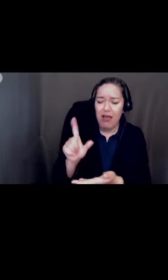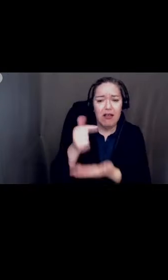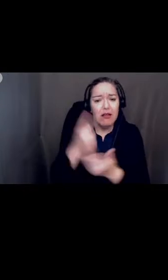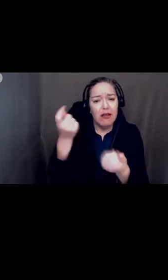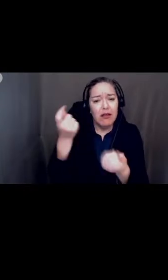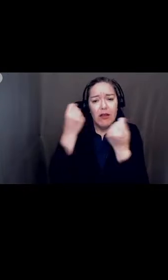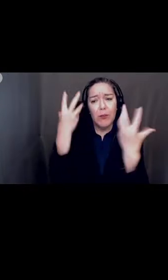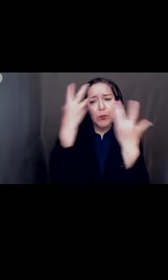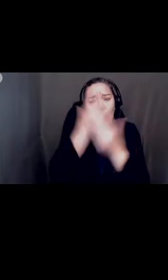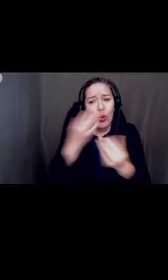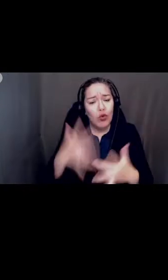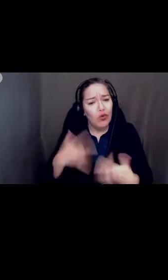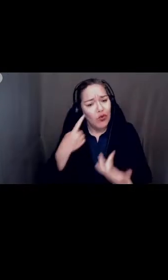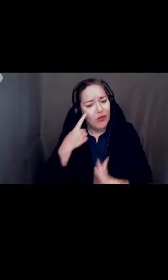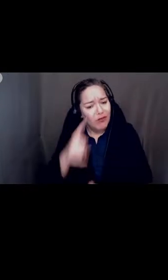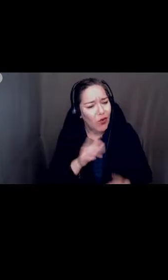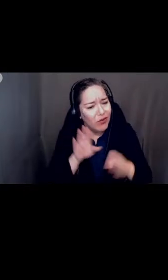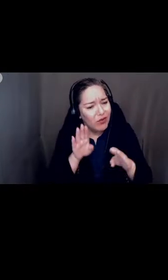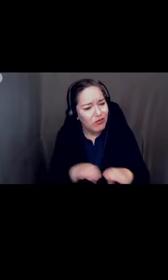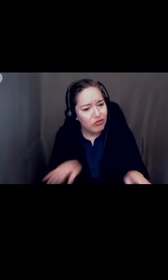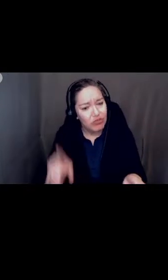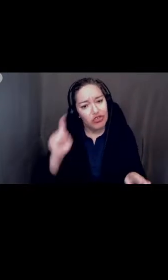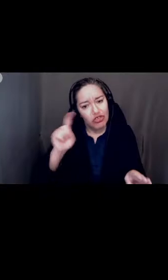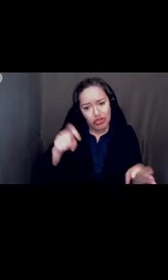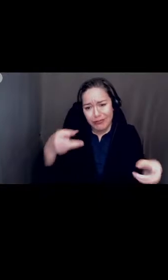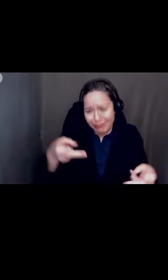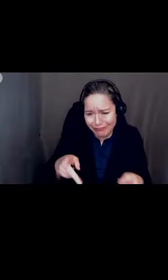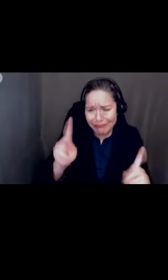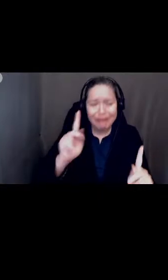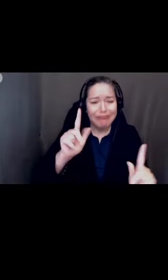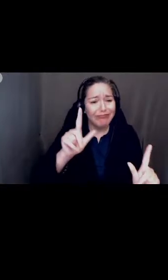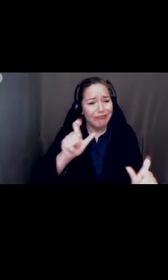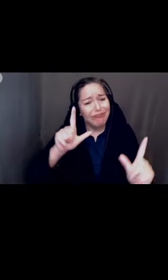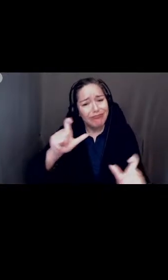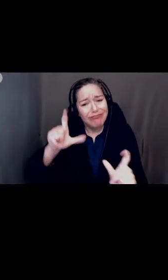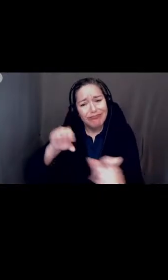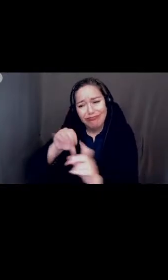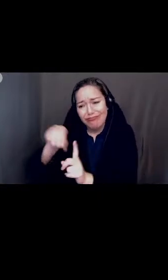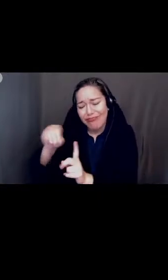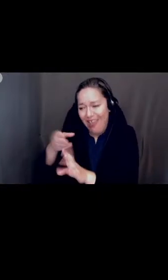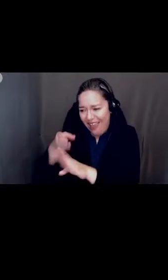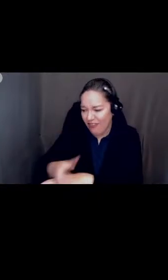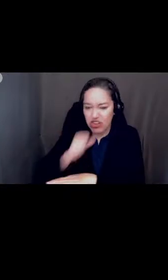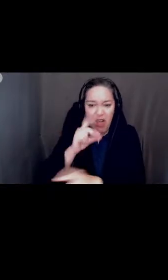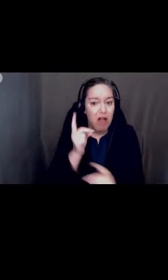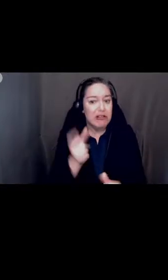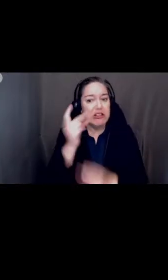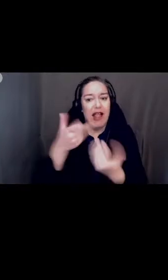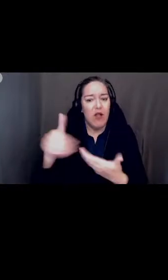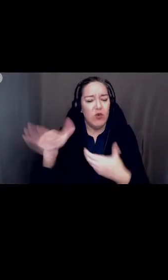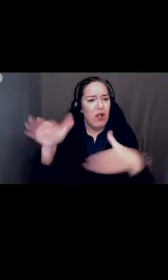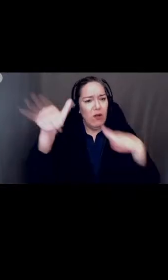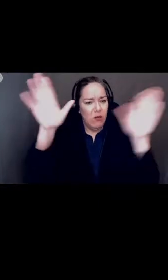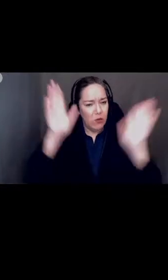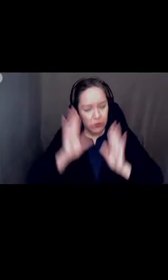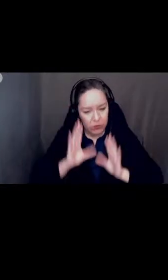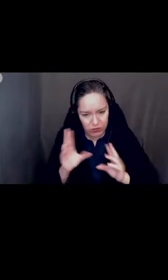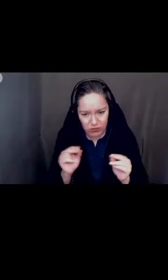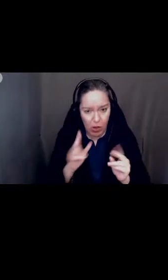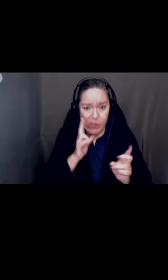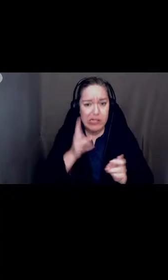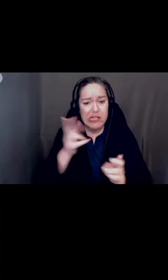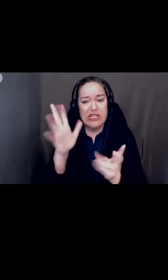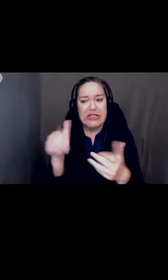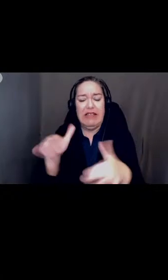we should be allowed to celebrate and take photos after with our graduates and other family and friends who have graduated too not rushed out and